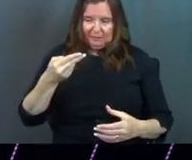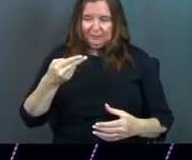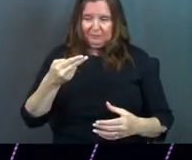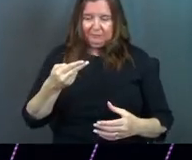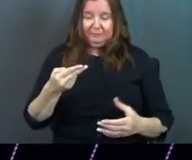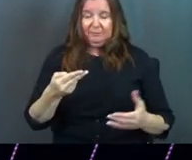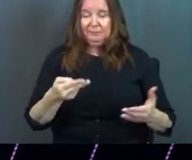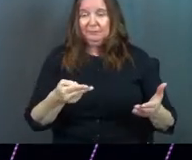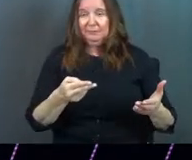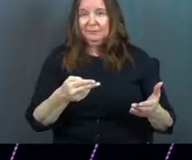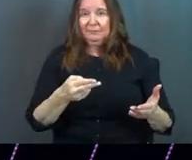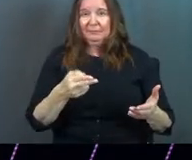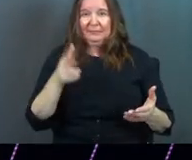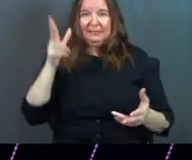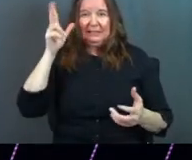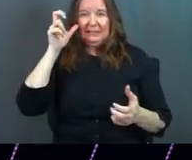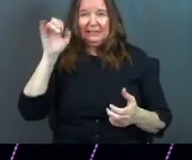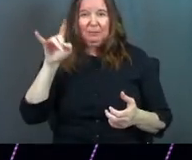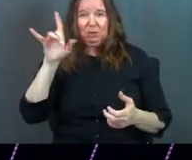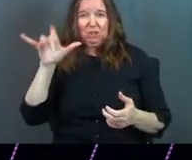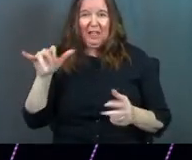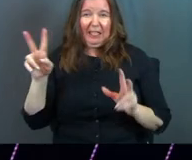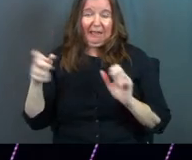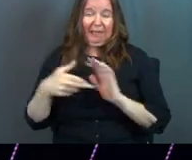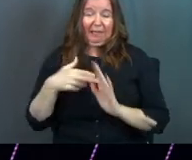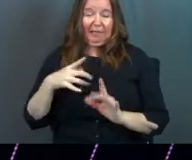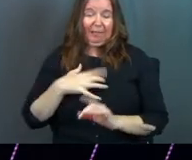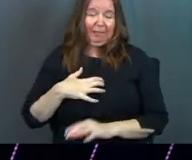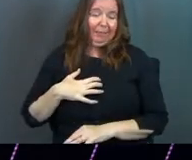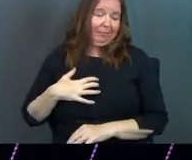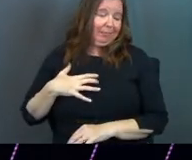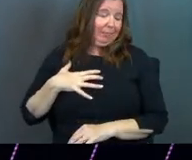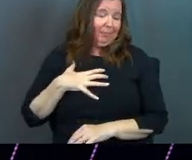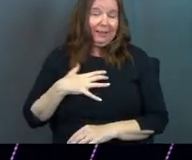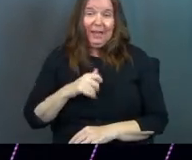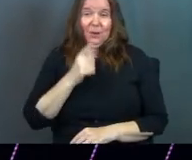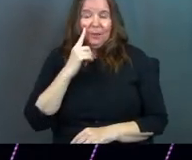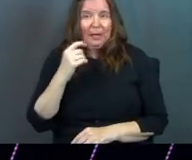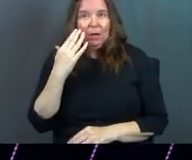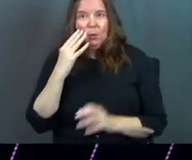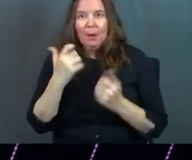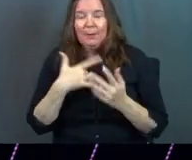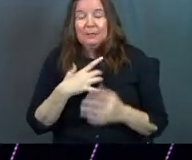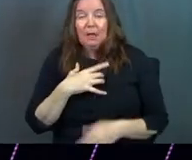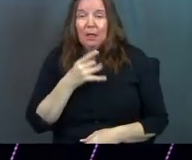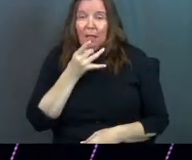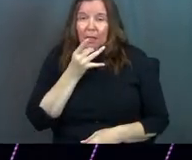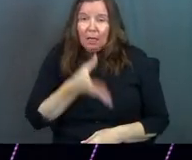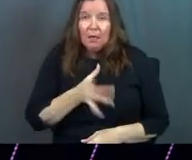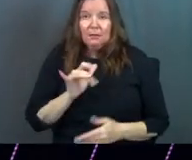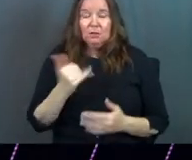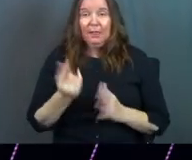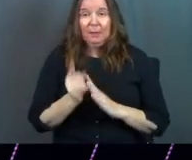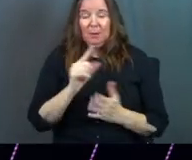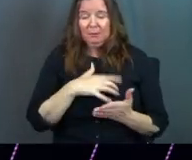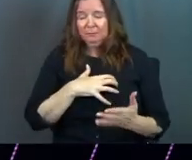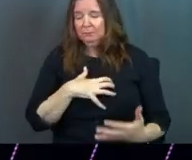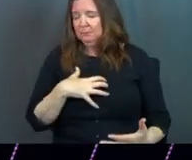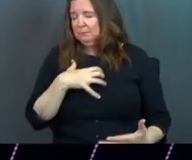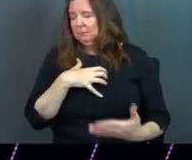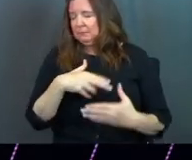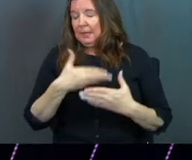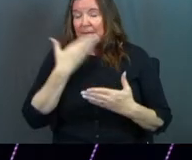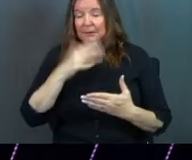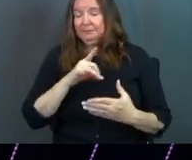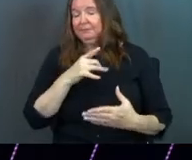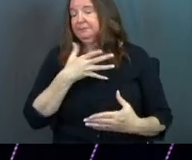it, demon jelly, if you will. I don't think I knew how much I hated it until that moment. Had